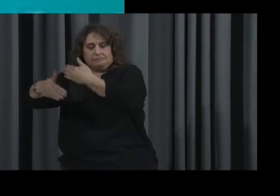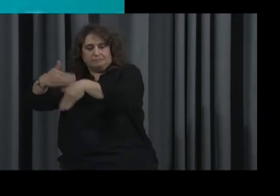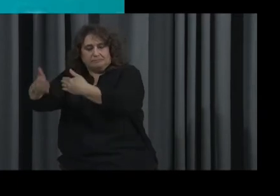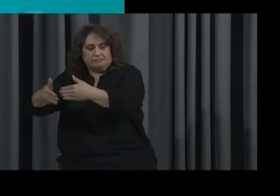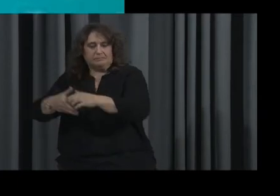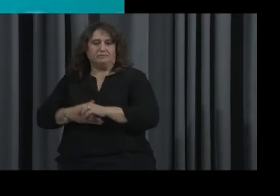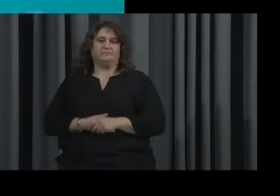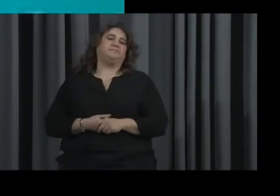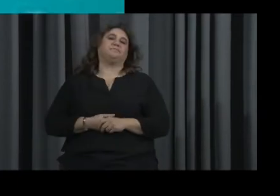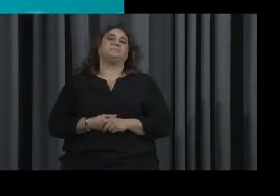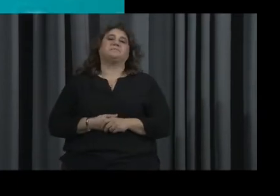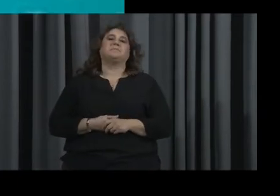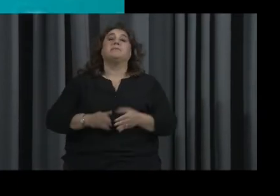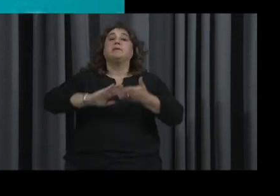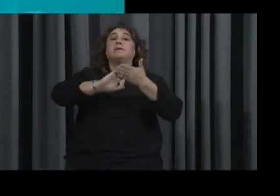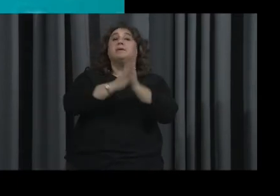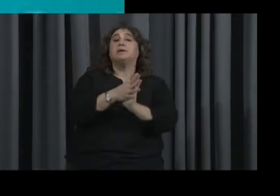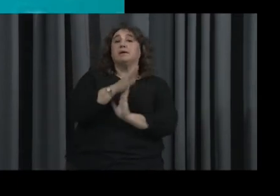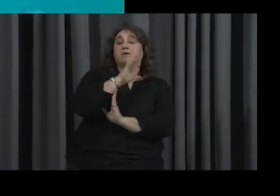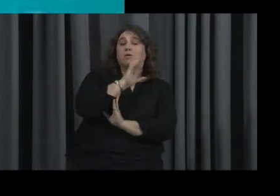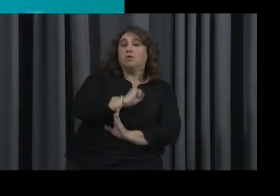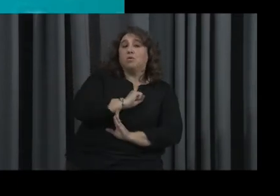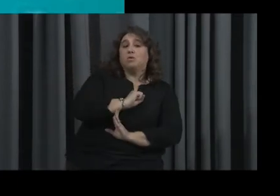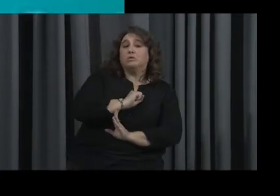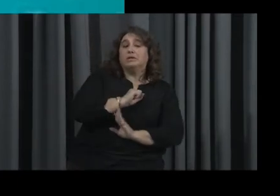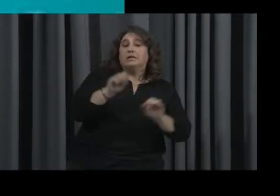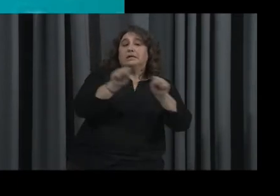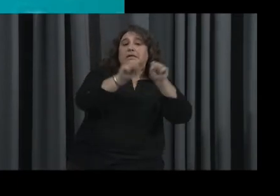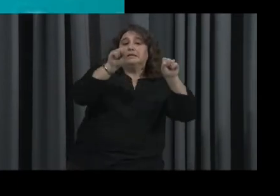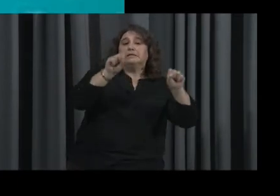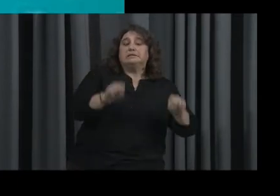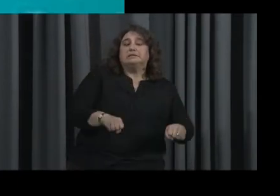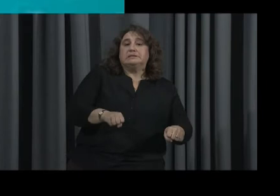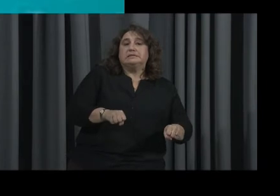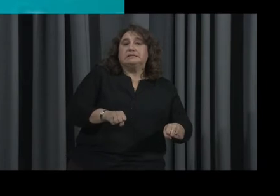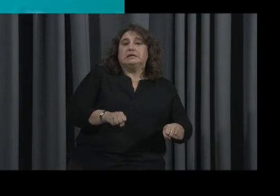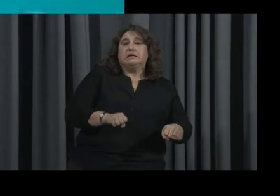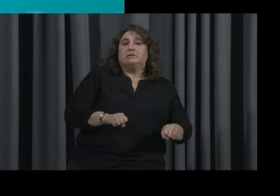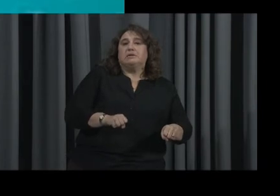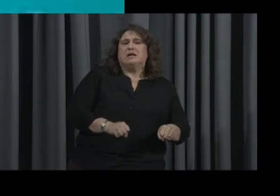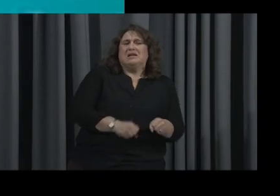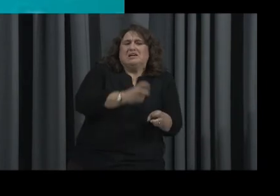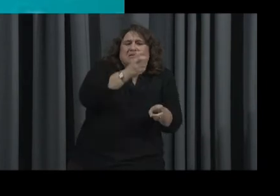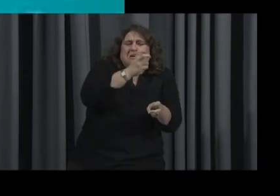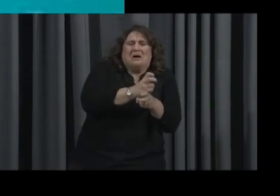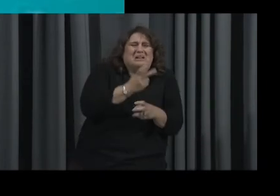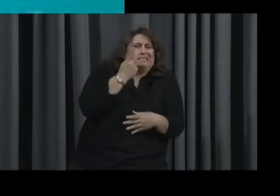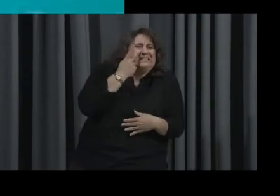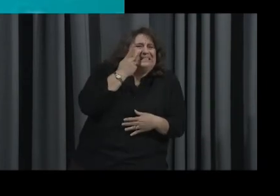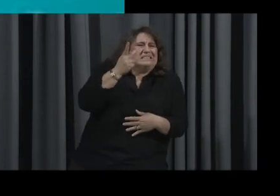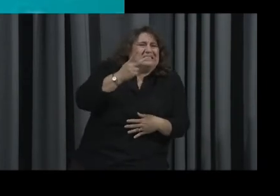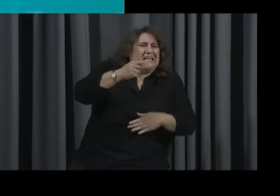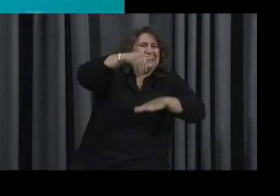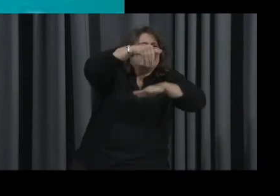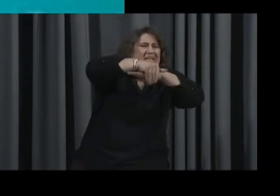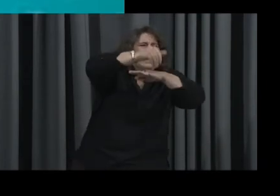As we age, what organ or system begins to give us difficulty with glare and problems with night driving?